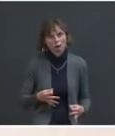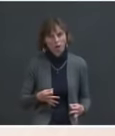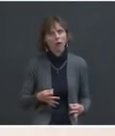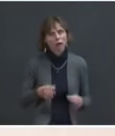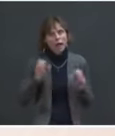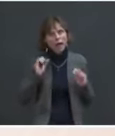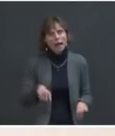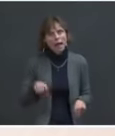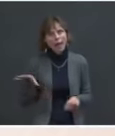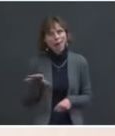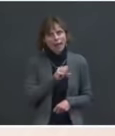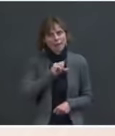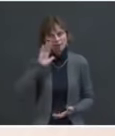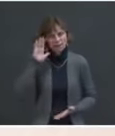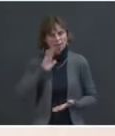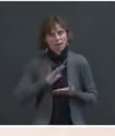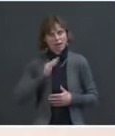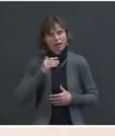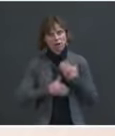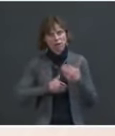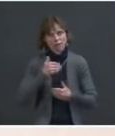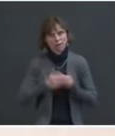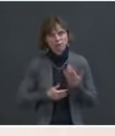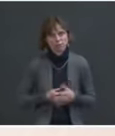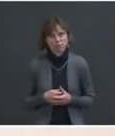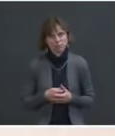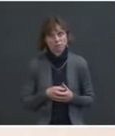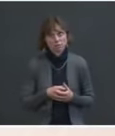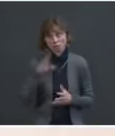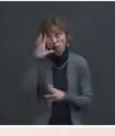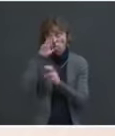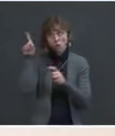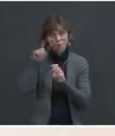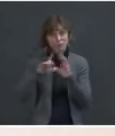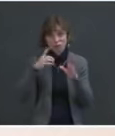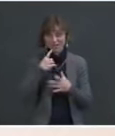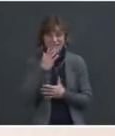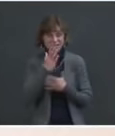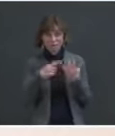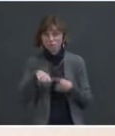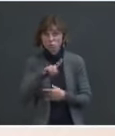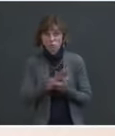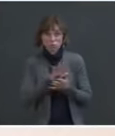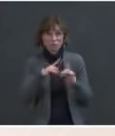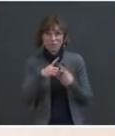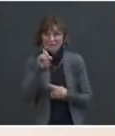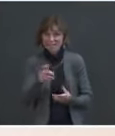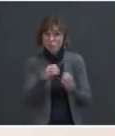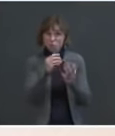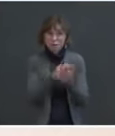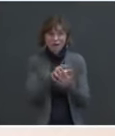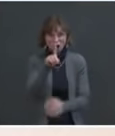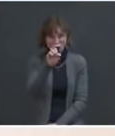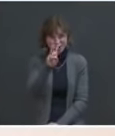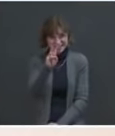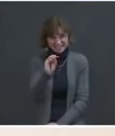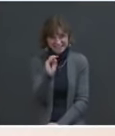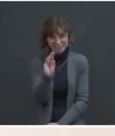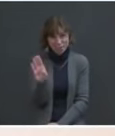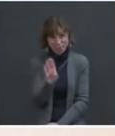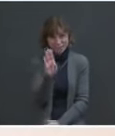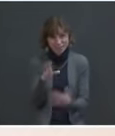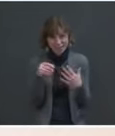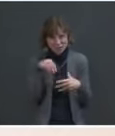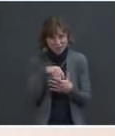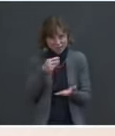mitigation steps. The President has also been clear some of these school districts need additional funding. There's $160 billion in this package that